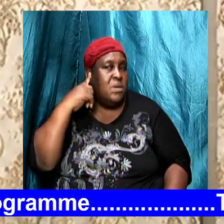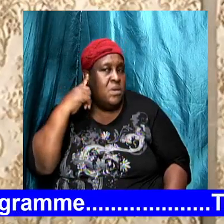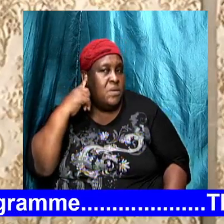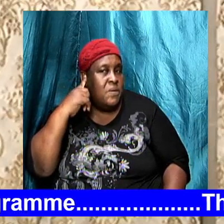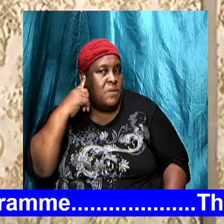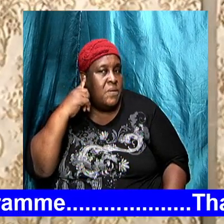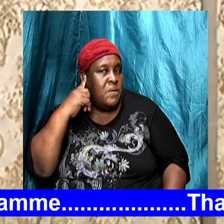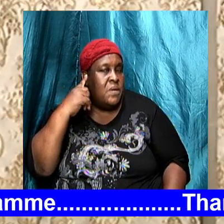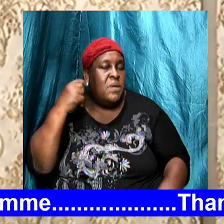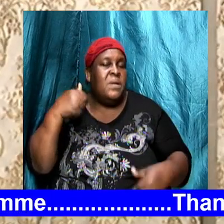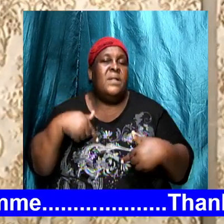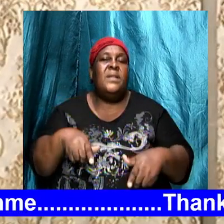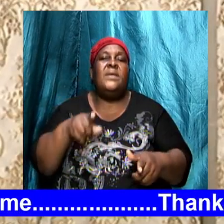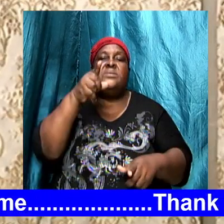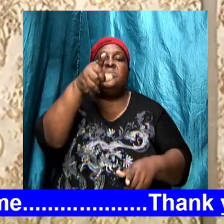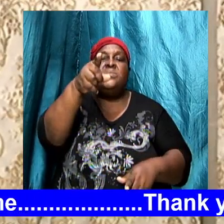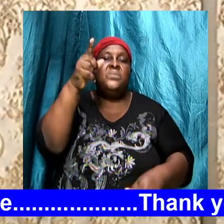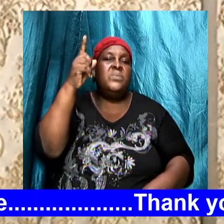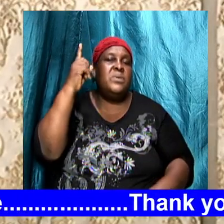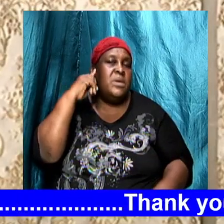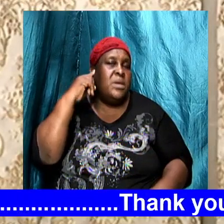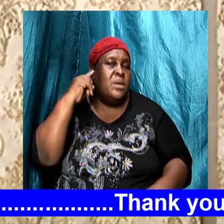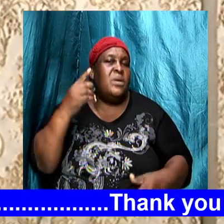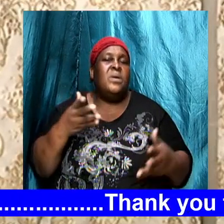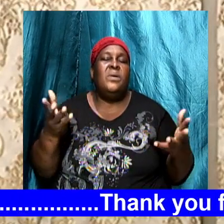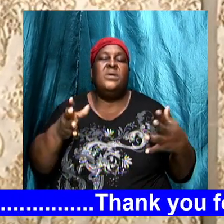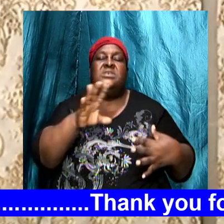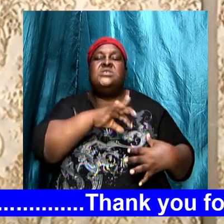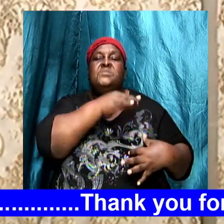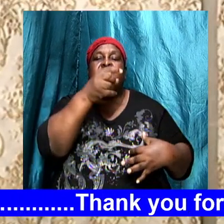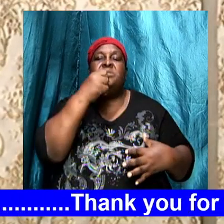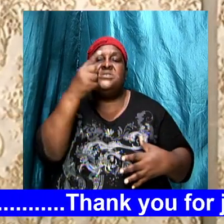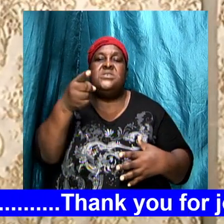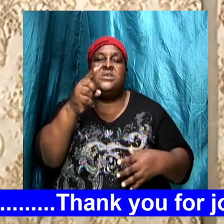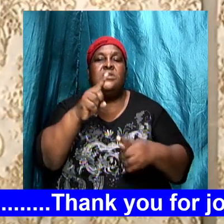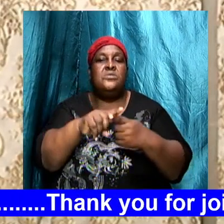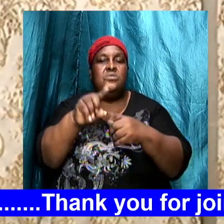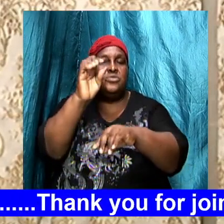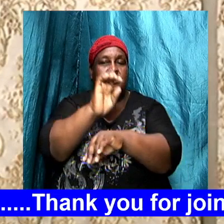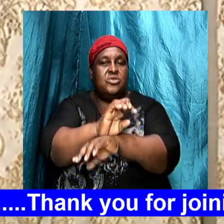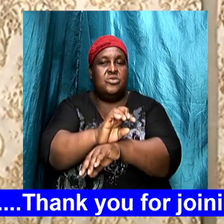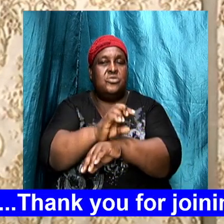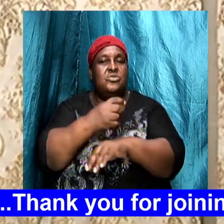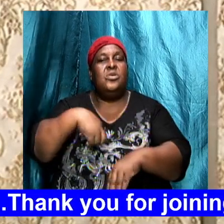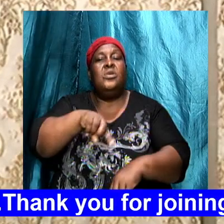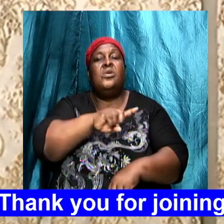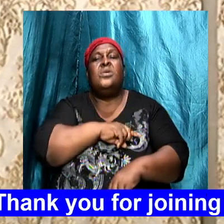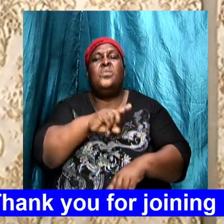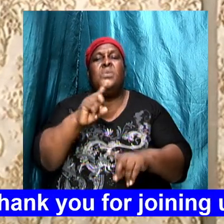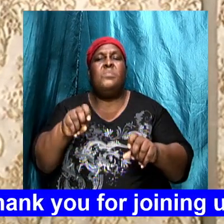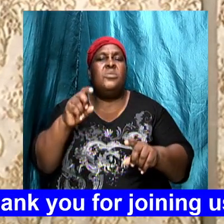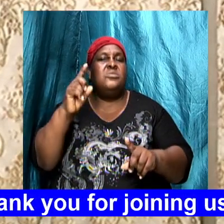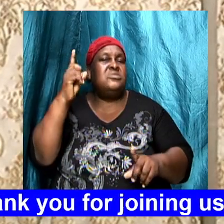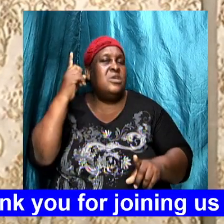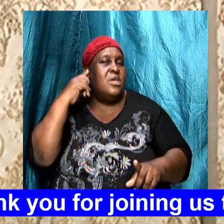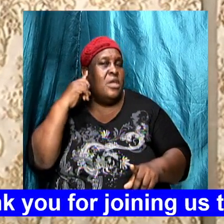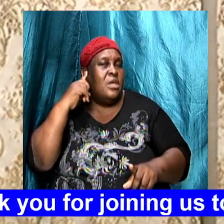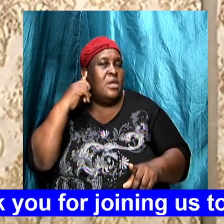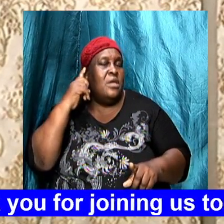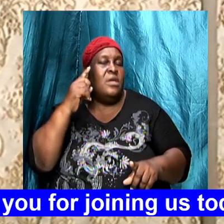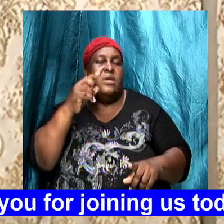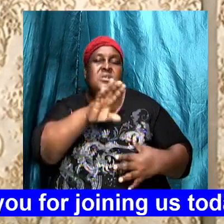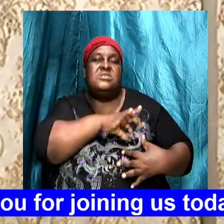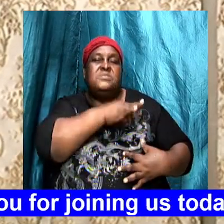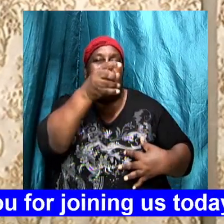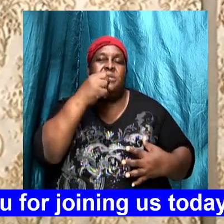let him hear what the spirit says to the churches we must hear what the spirit is